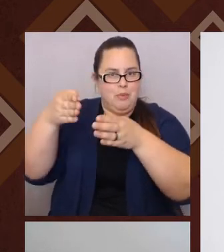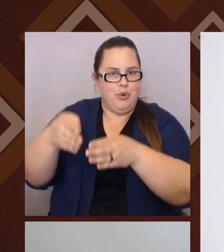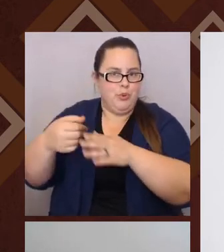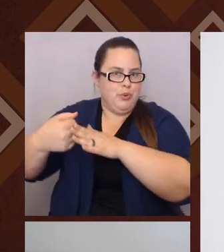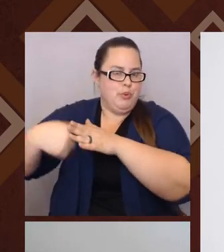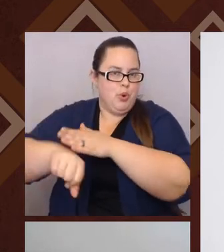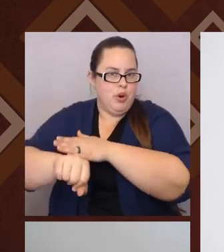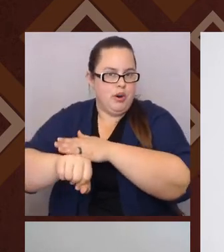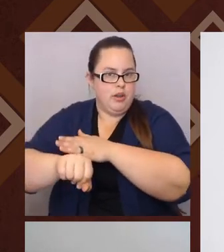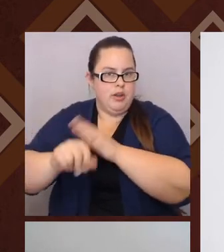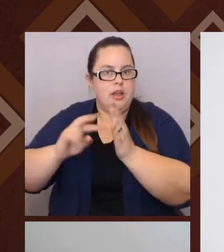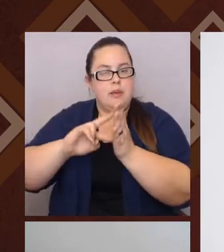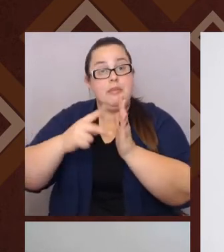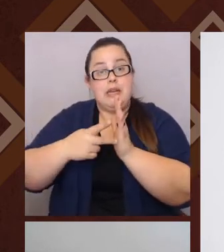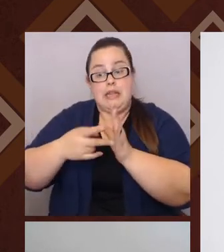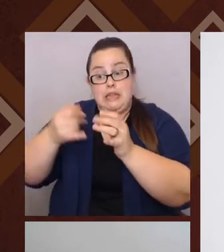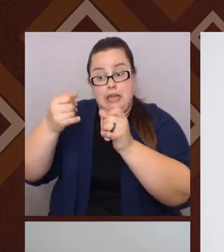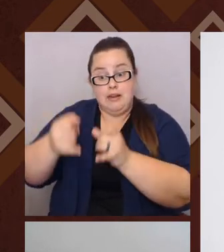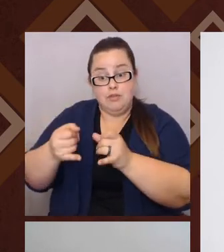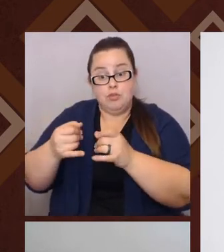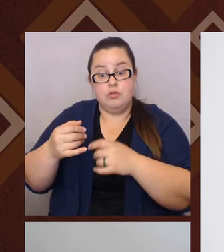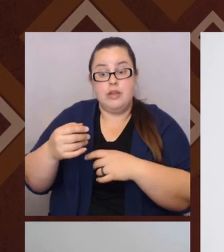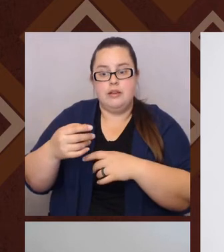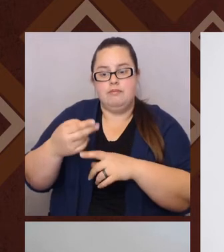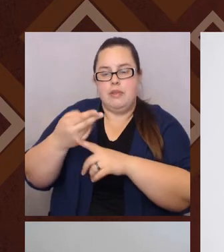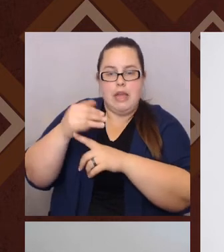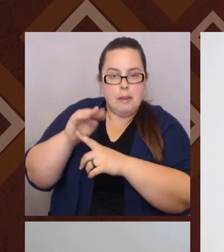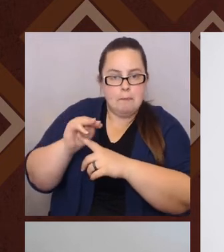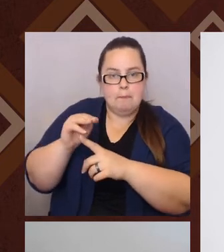I mean, by the individual, him or herself.